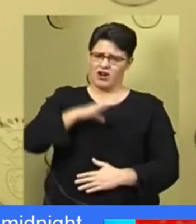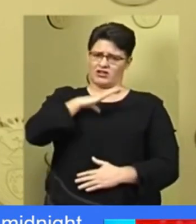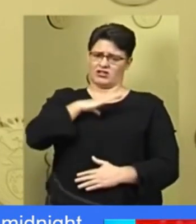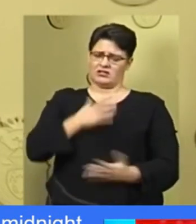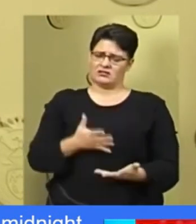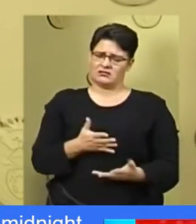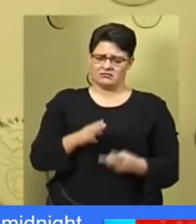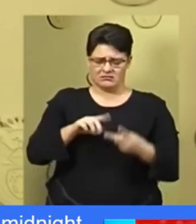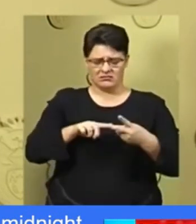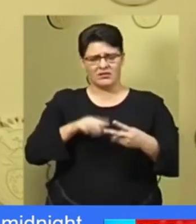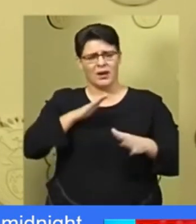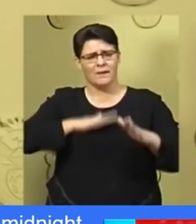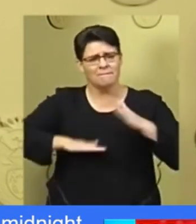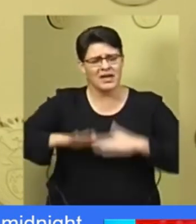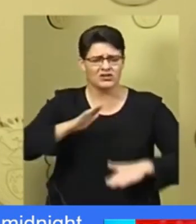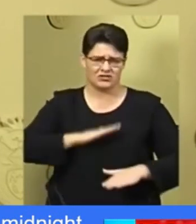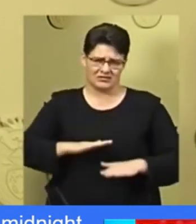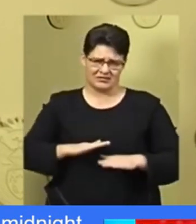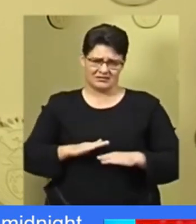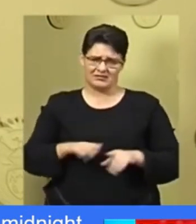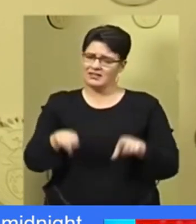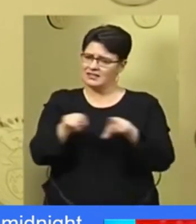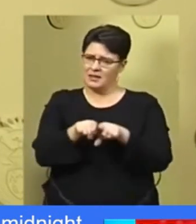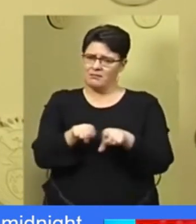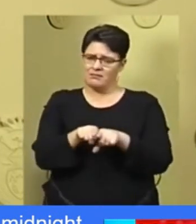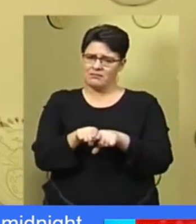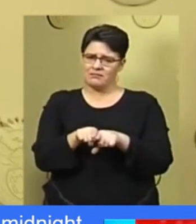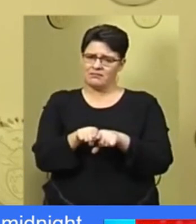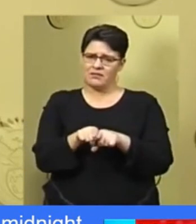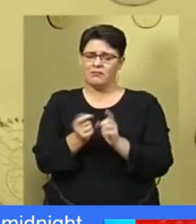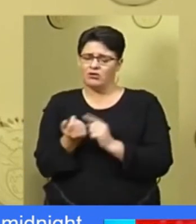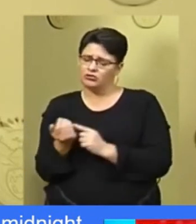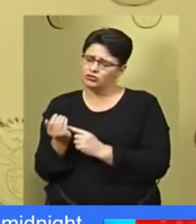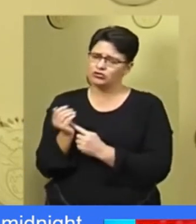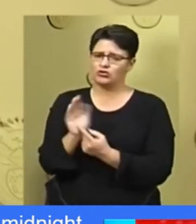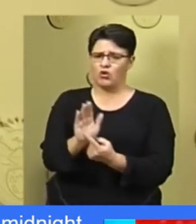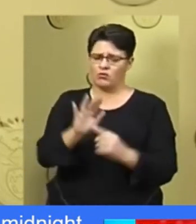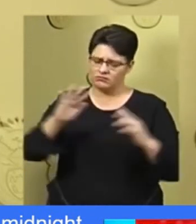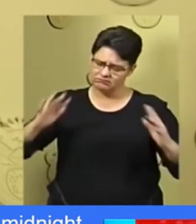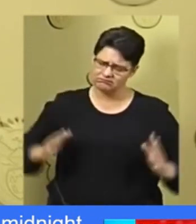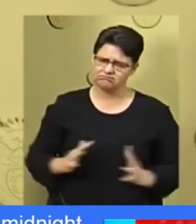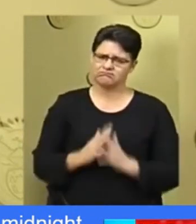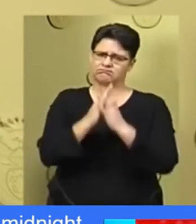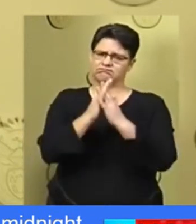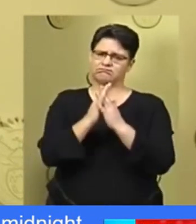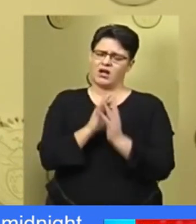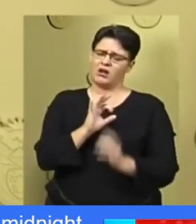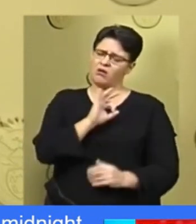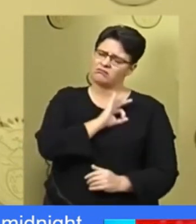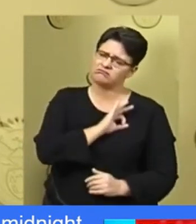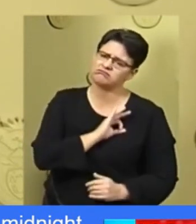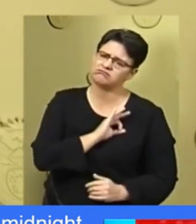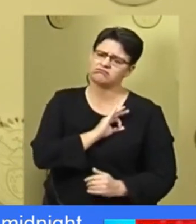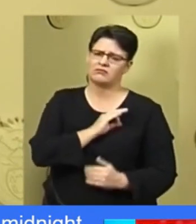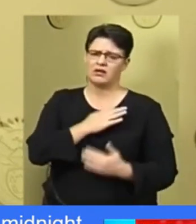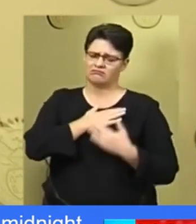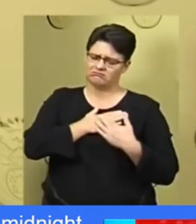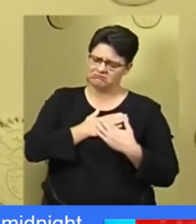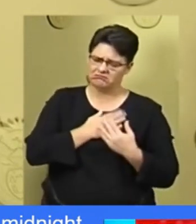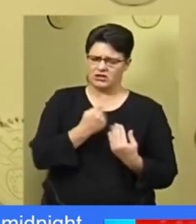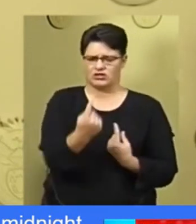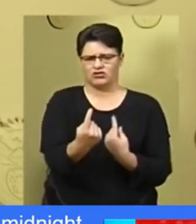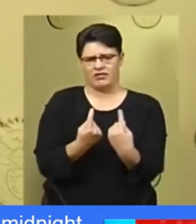to be patient, and above all, to show solidarity and compassion to one another.